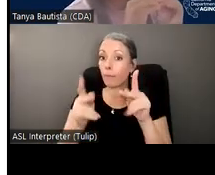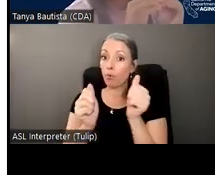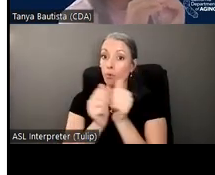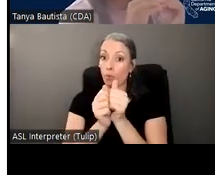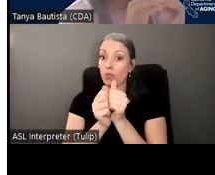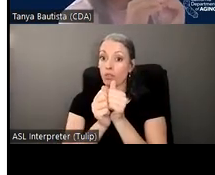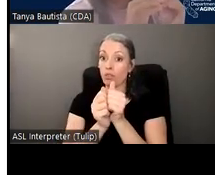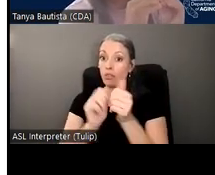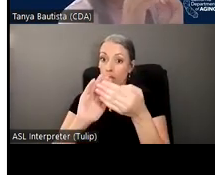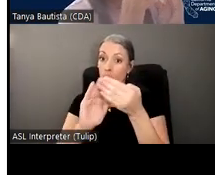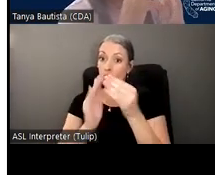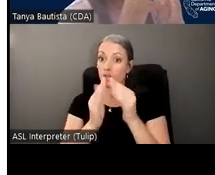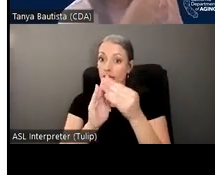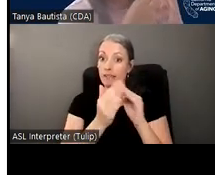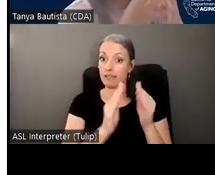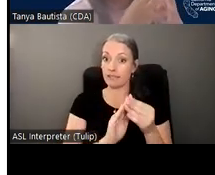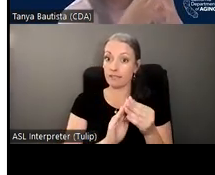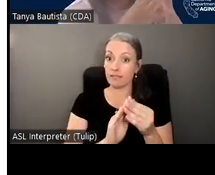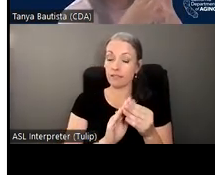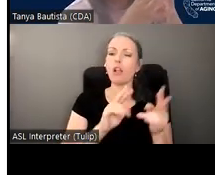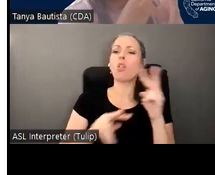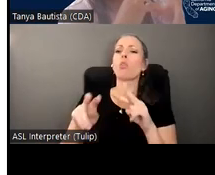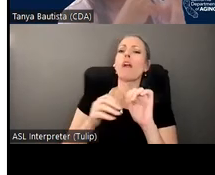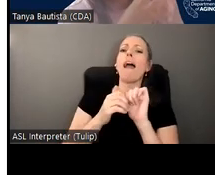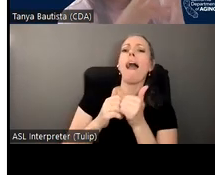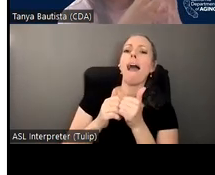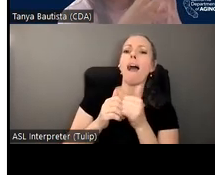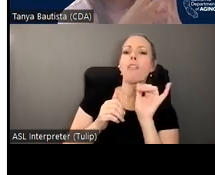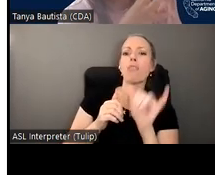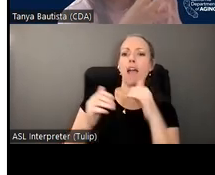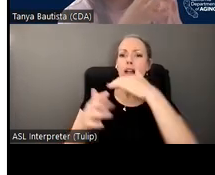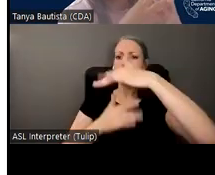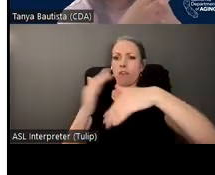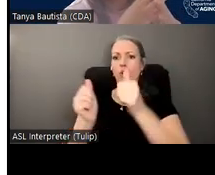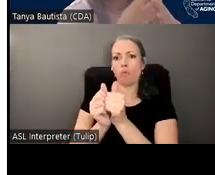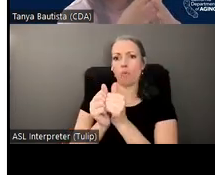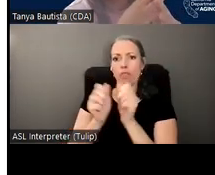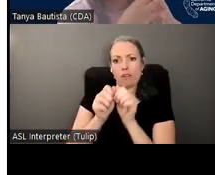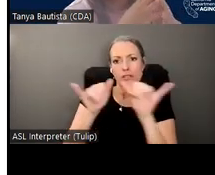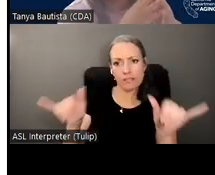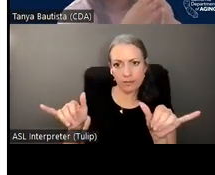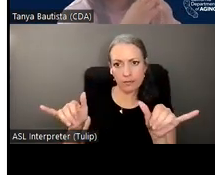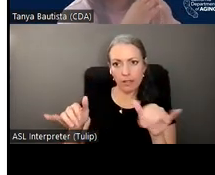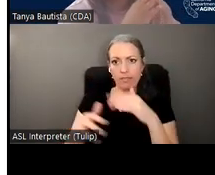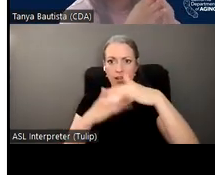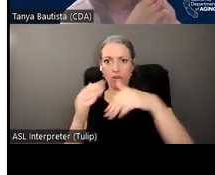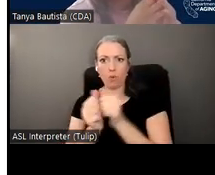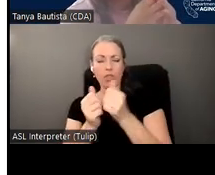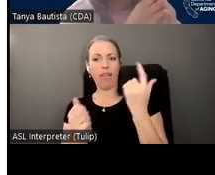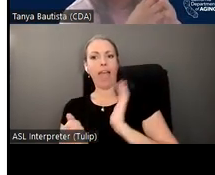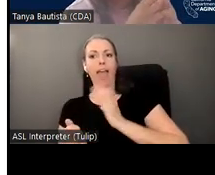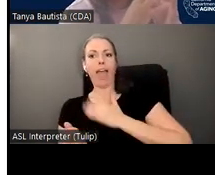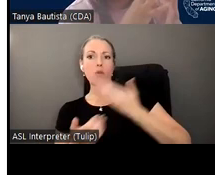our communities and look at how does that interact with our systems. How does that interact with the services that we